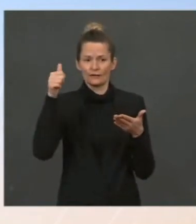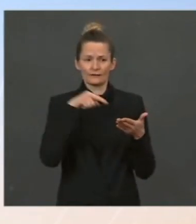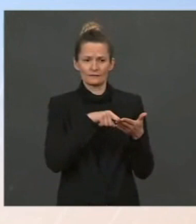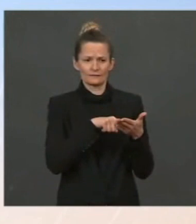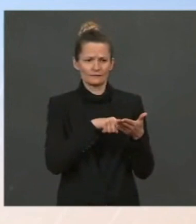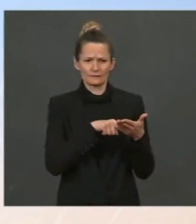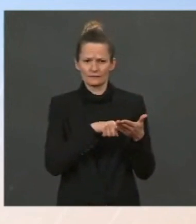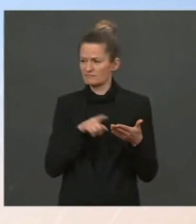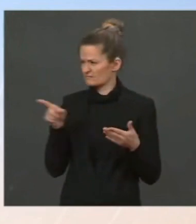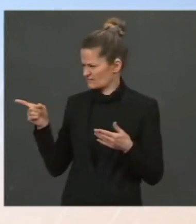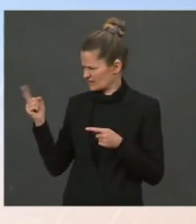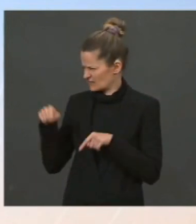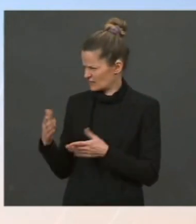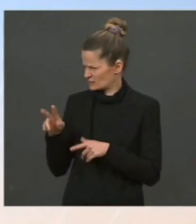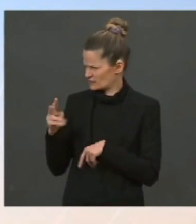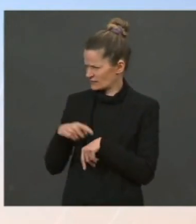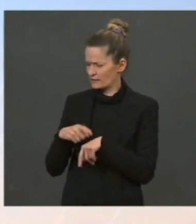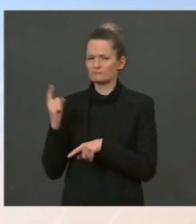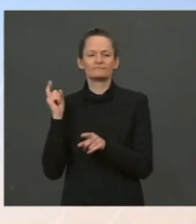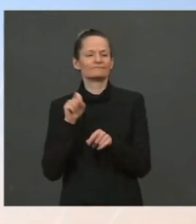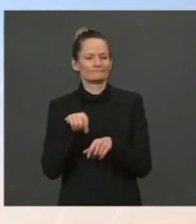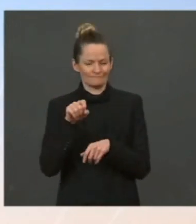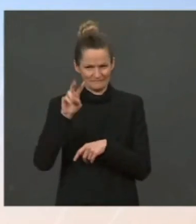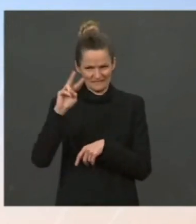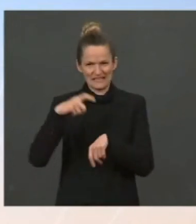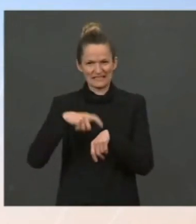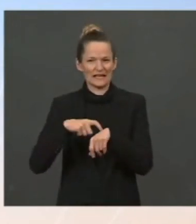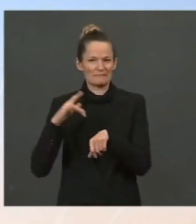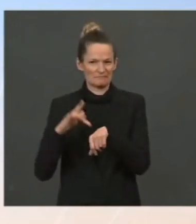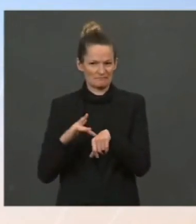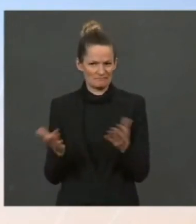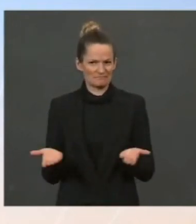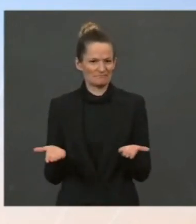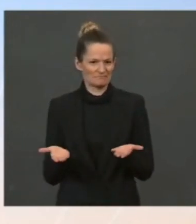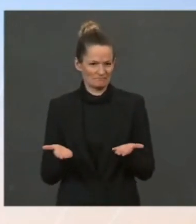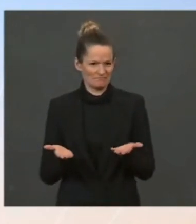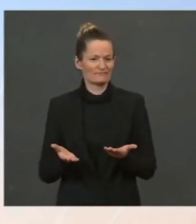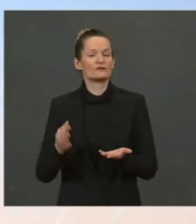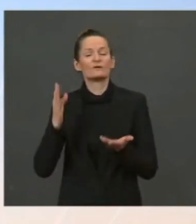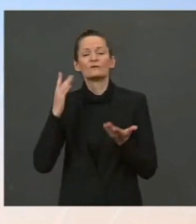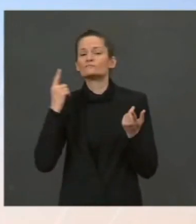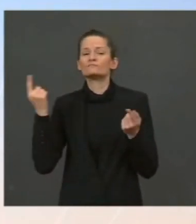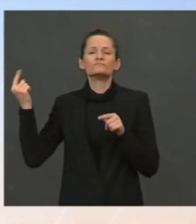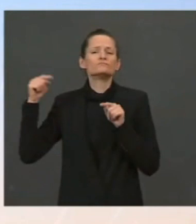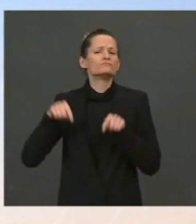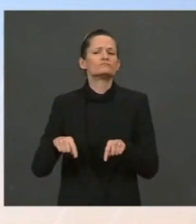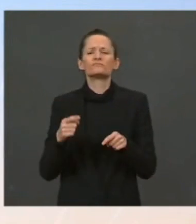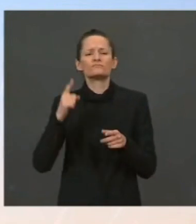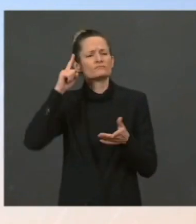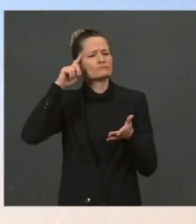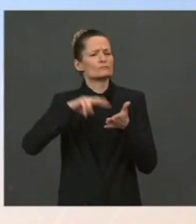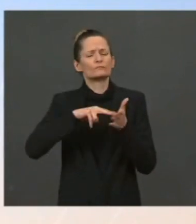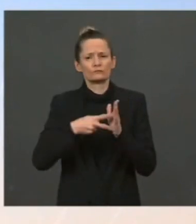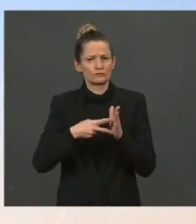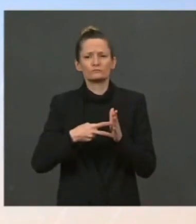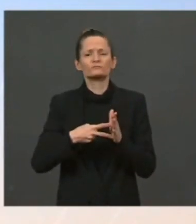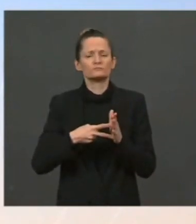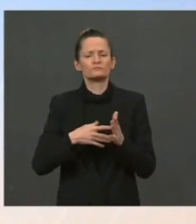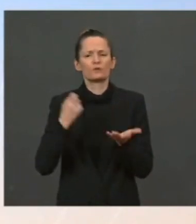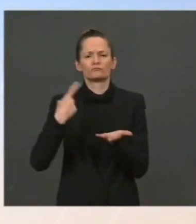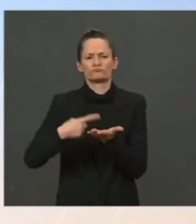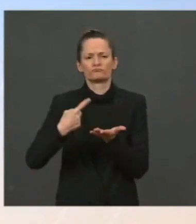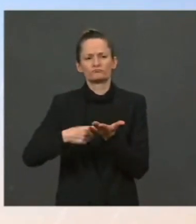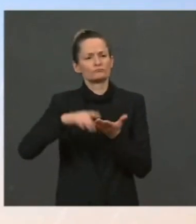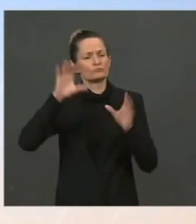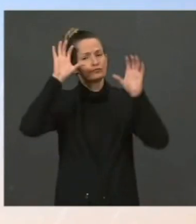Today, she's here to speak about the President's actions to make 50 million barrels of oil available from the Strategic Petroleum Reserve to lower prices for